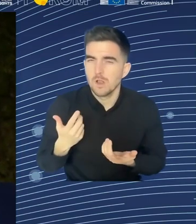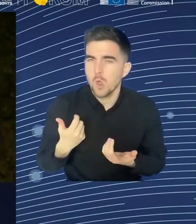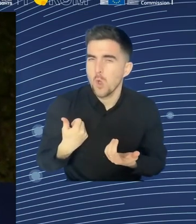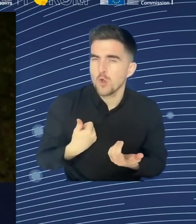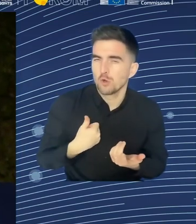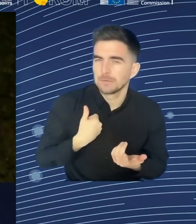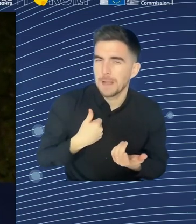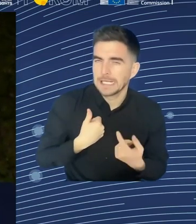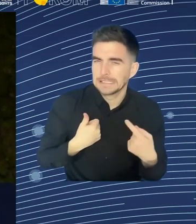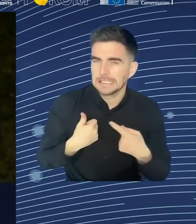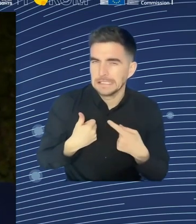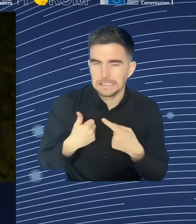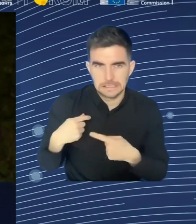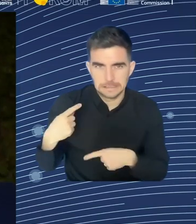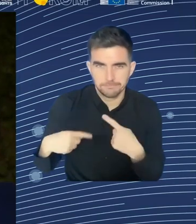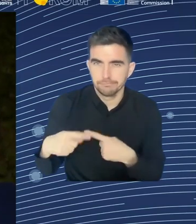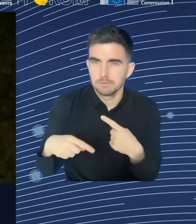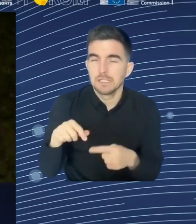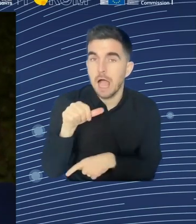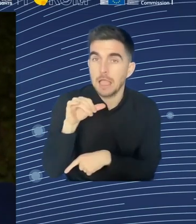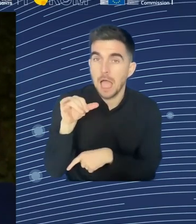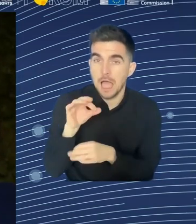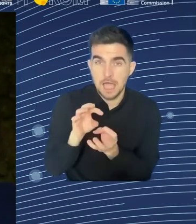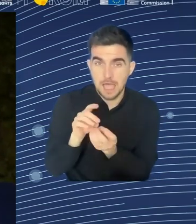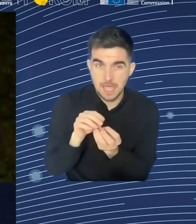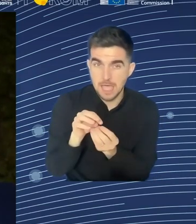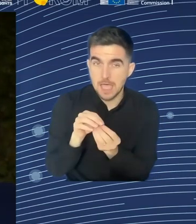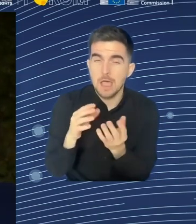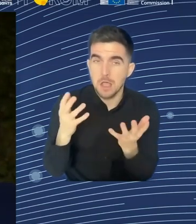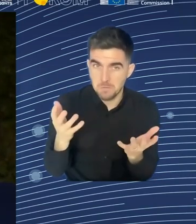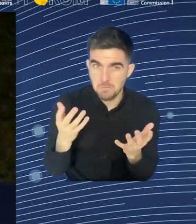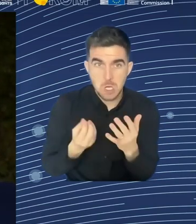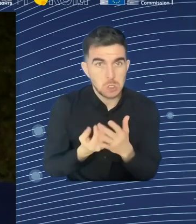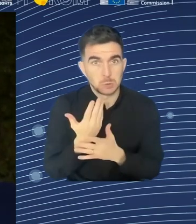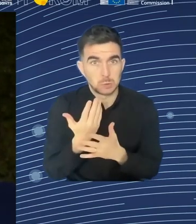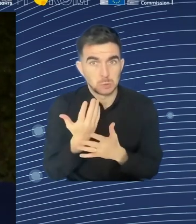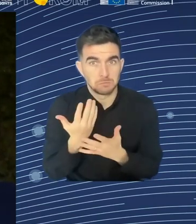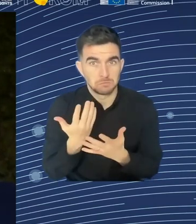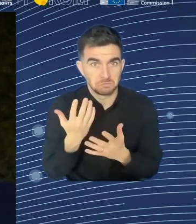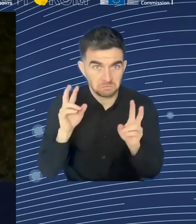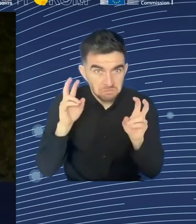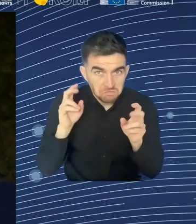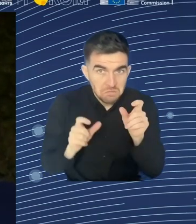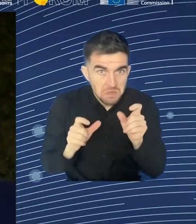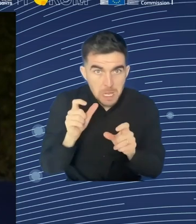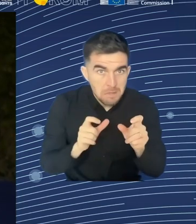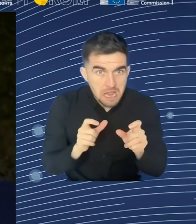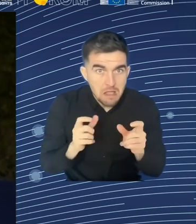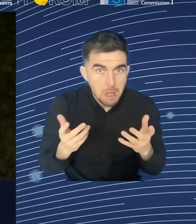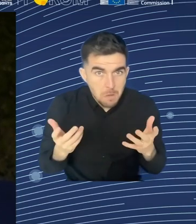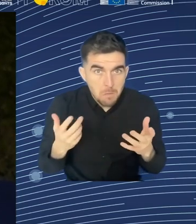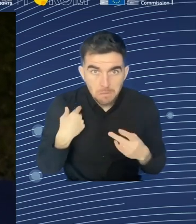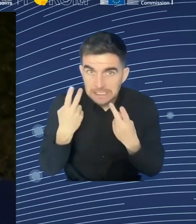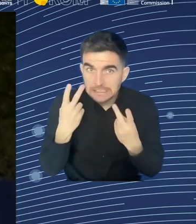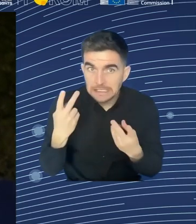quicker in the next future. And the green transition, what really poses is to